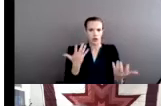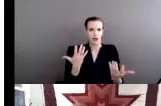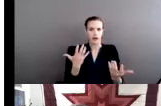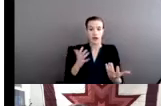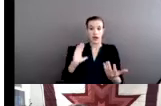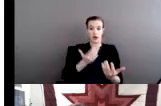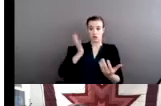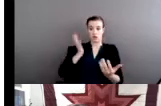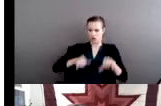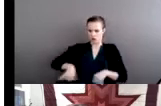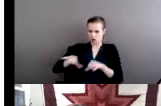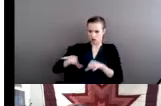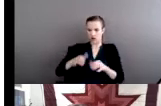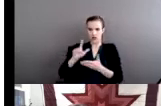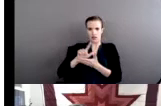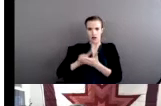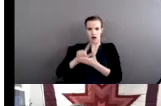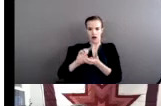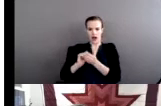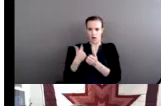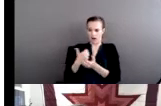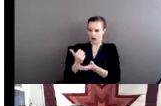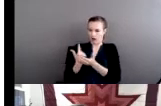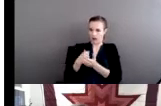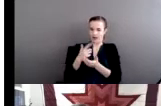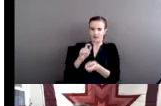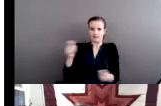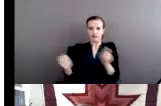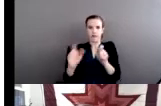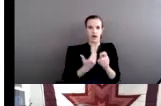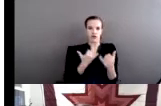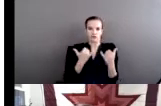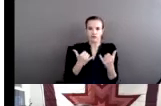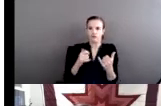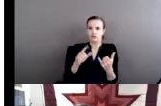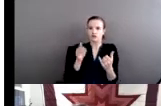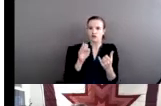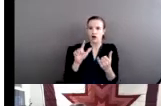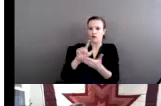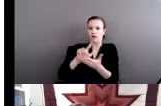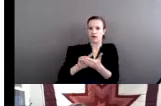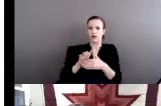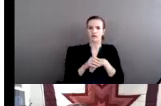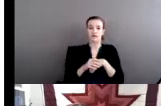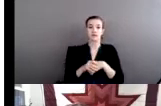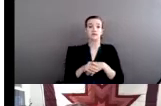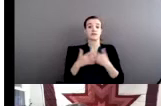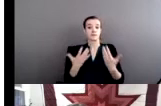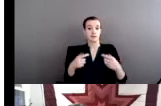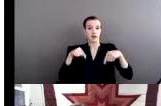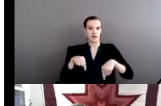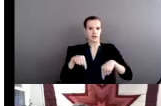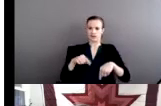tribal law? Right. So that's my story of my people. And it got me inspired to follow this